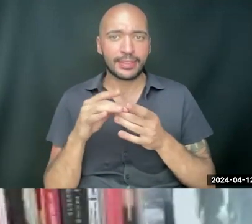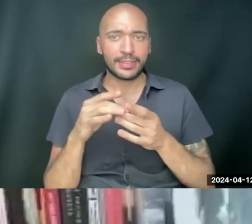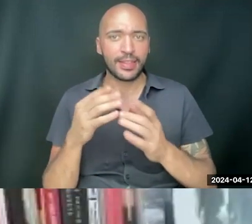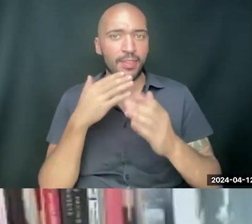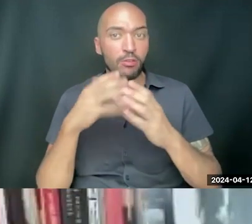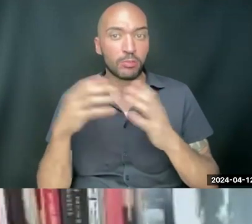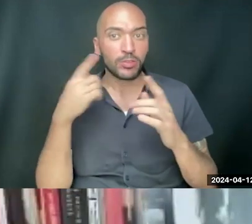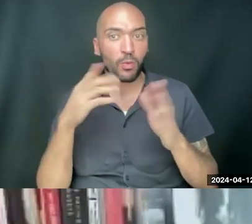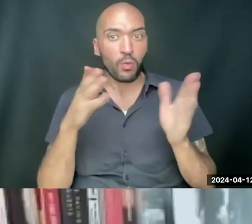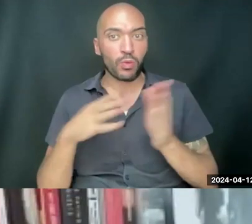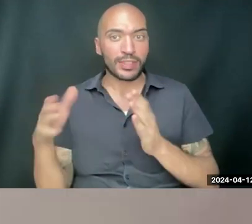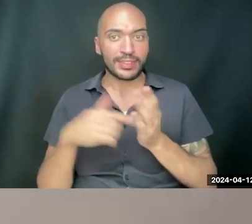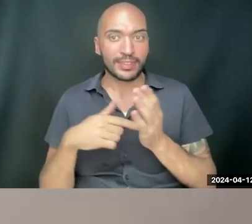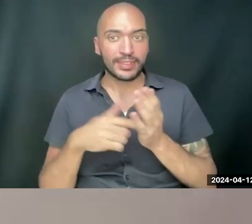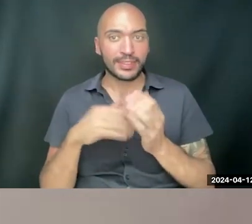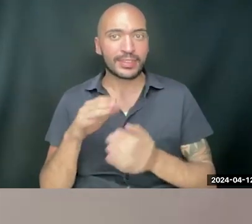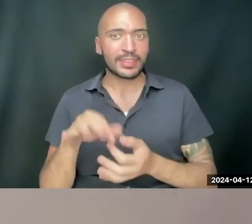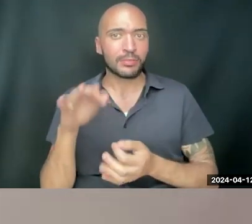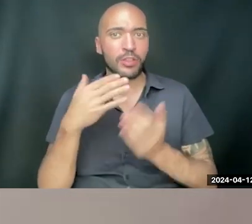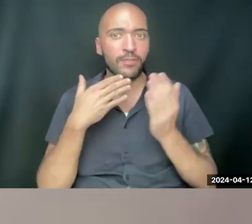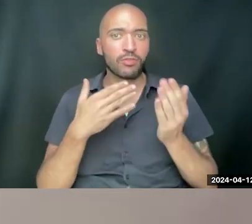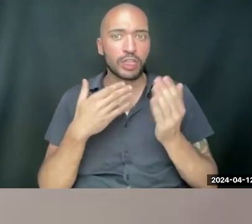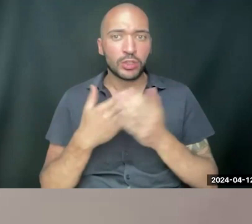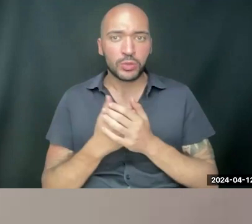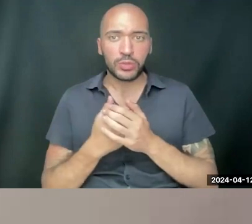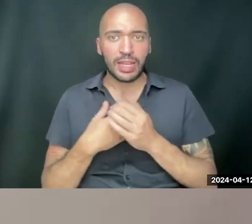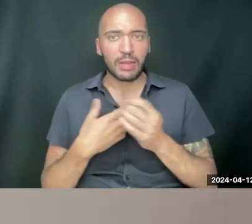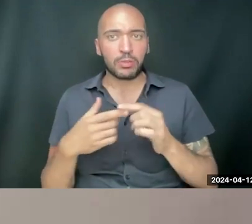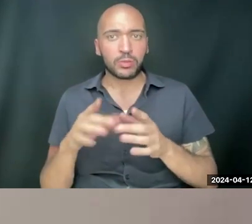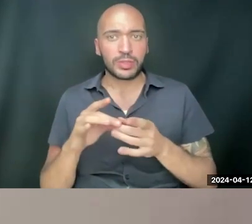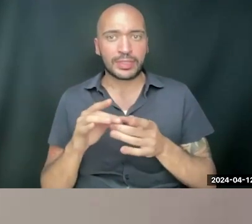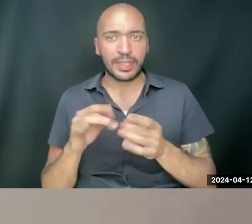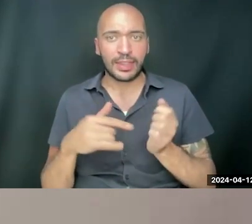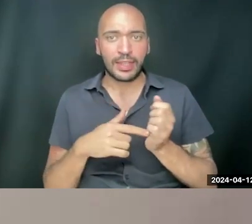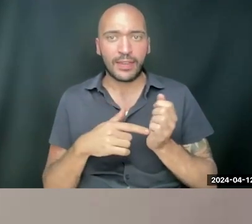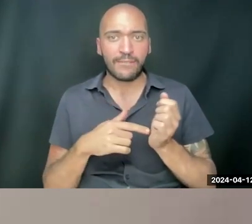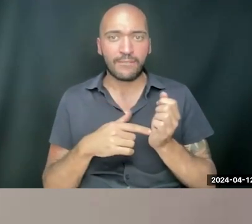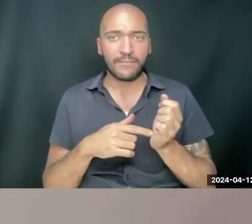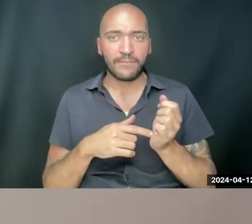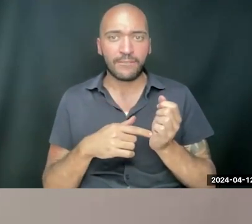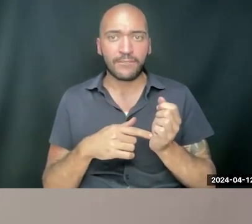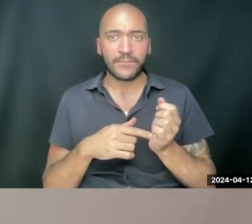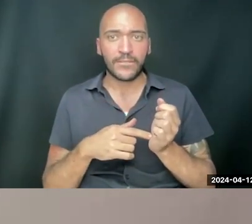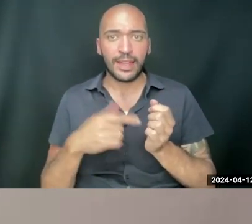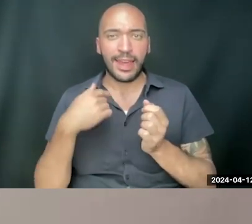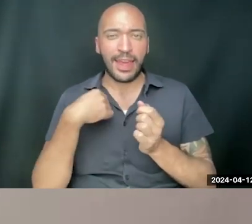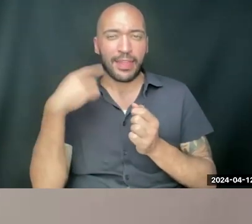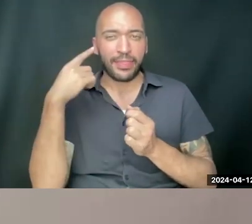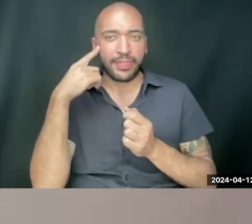for organizing this in the spirit of gratitude. And I want to say that, you know, I think that